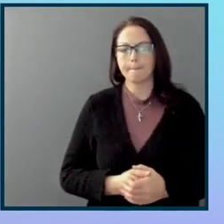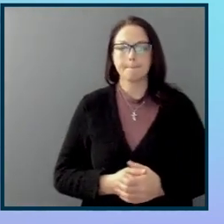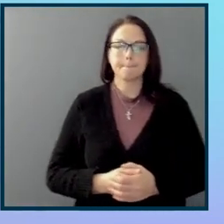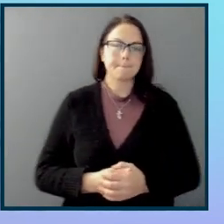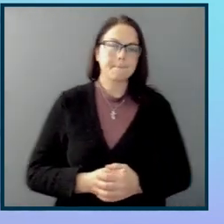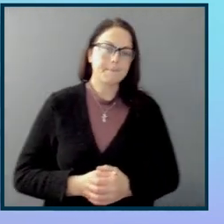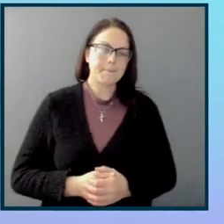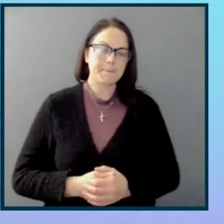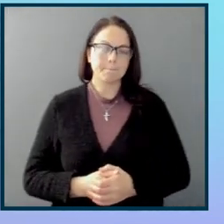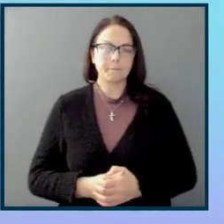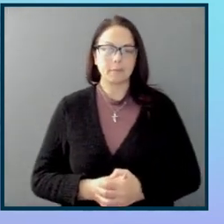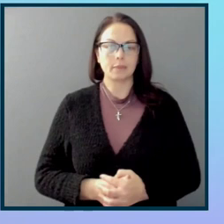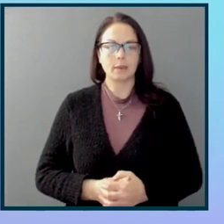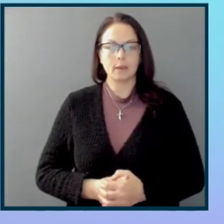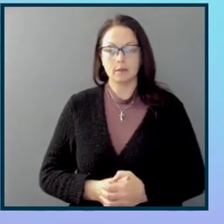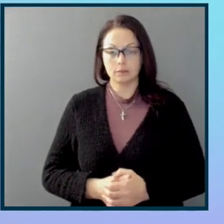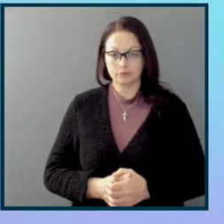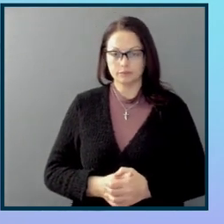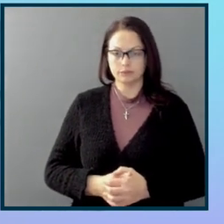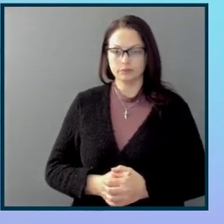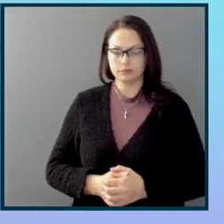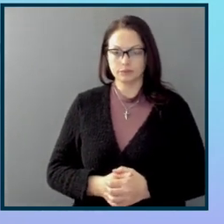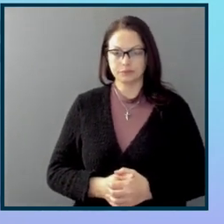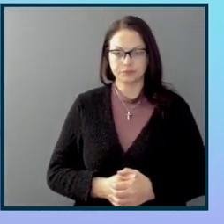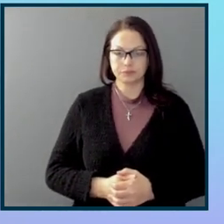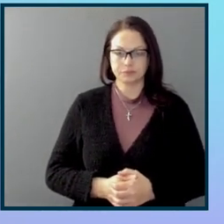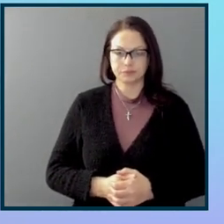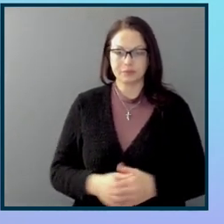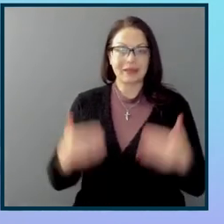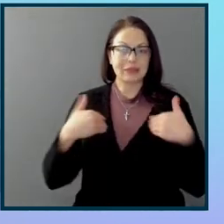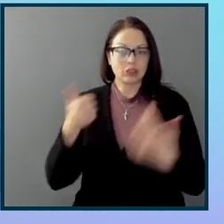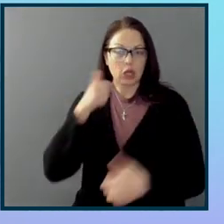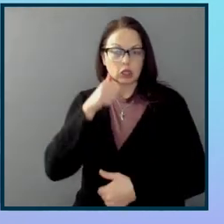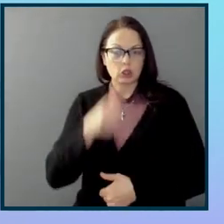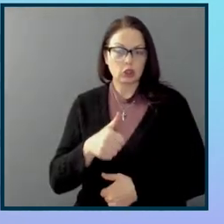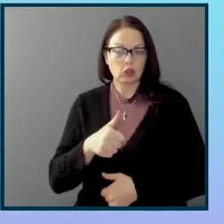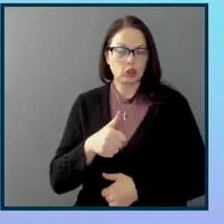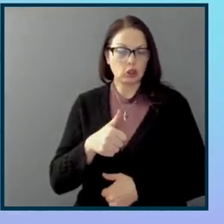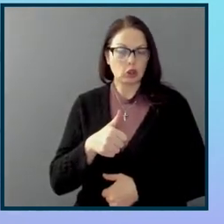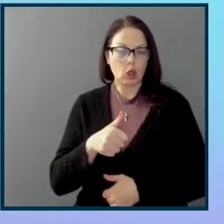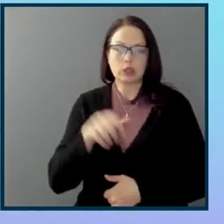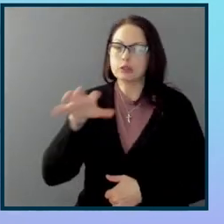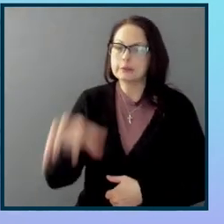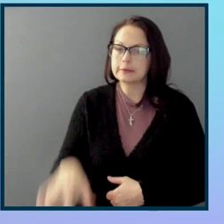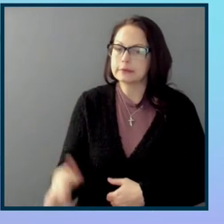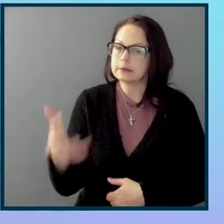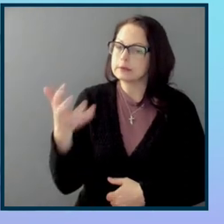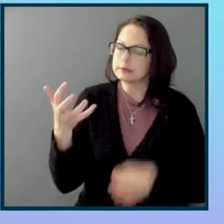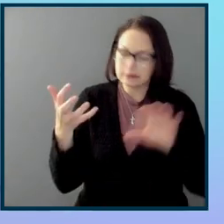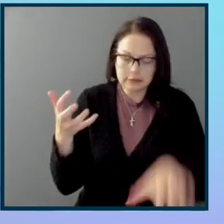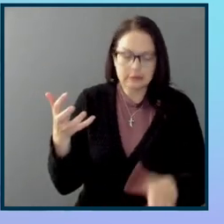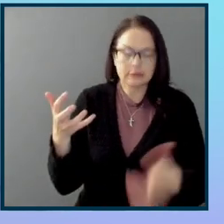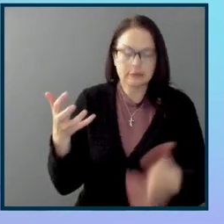she's actually taking and picking up a starfish, one starfish at a time, she's throwing it